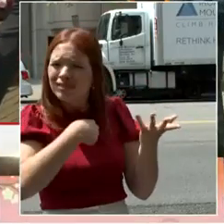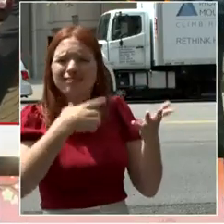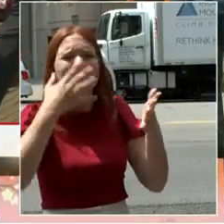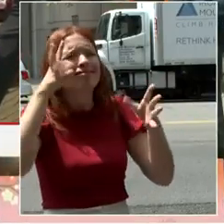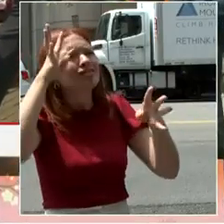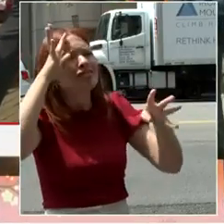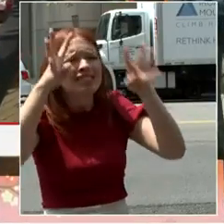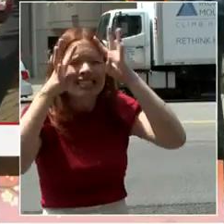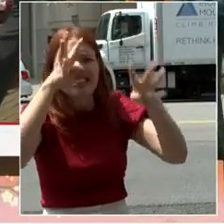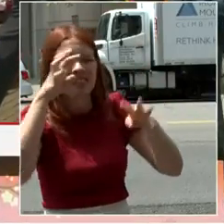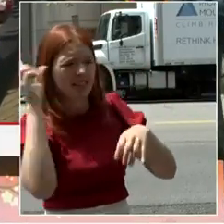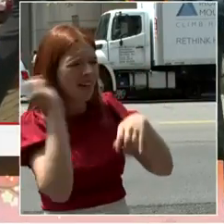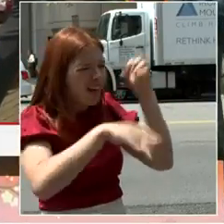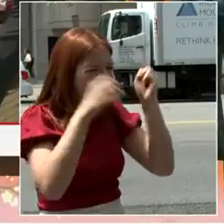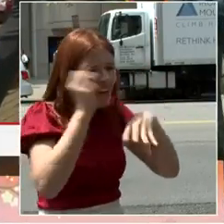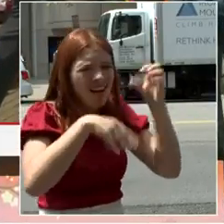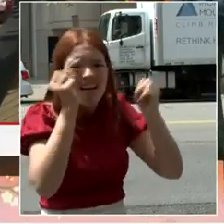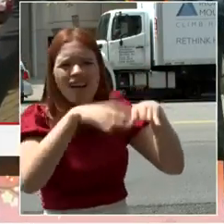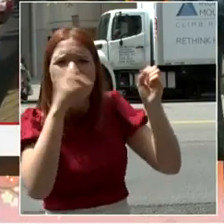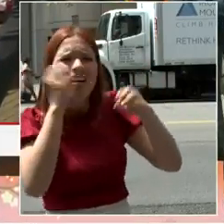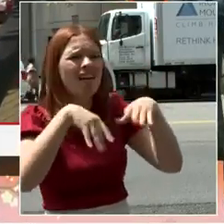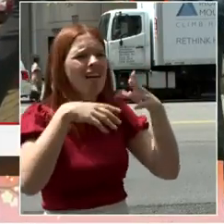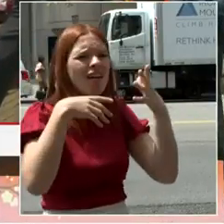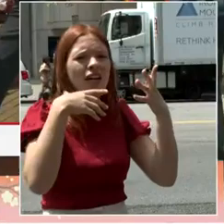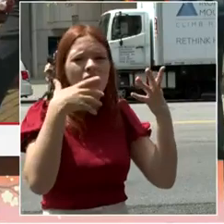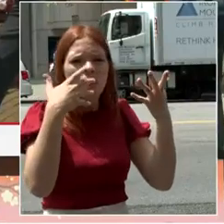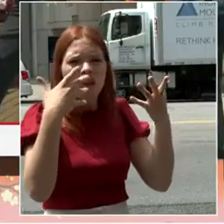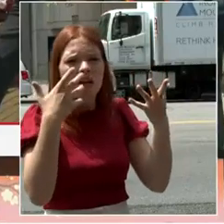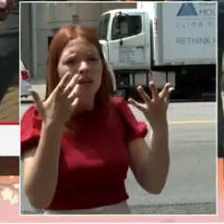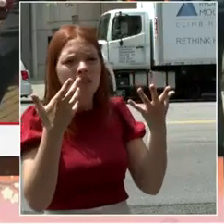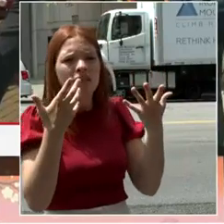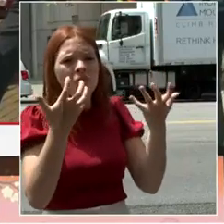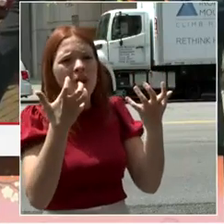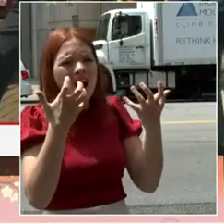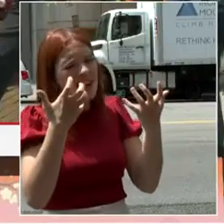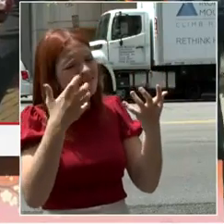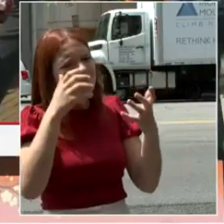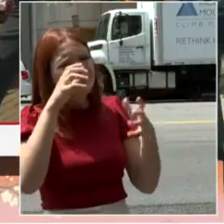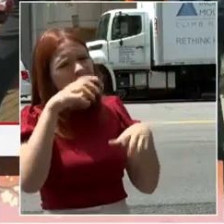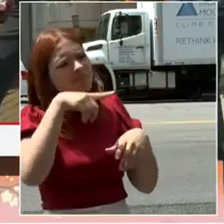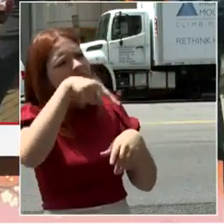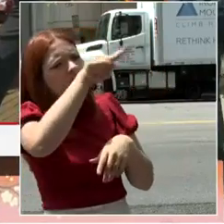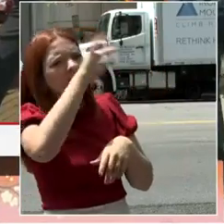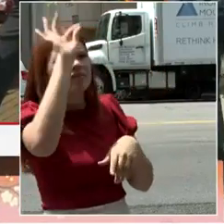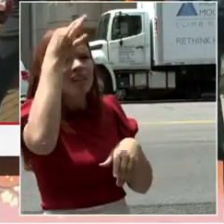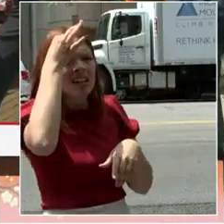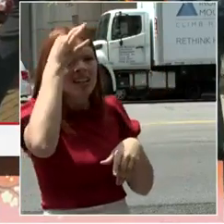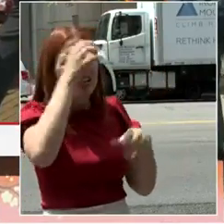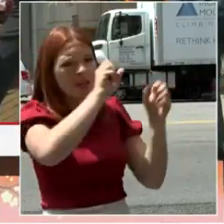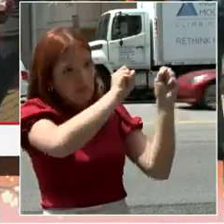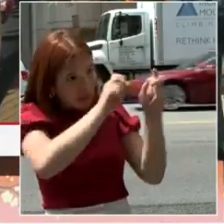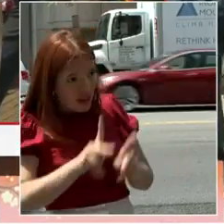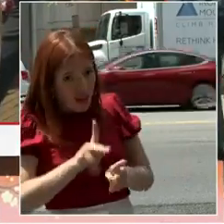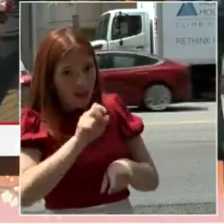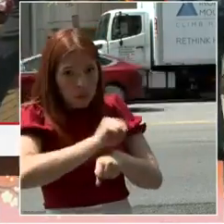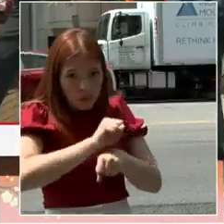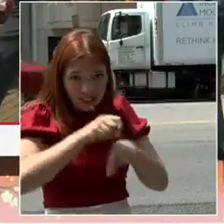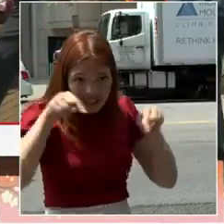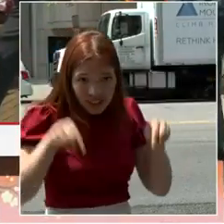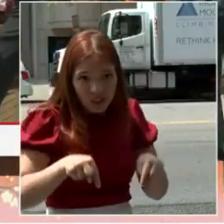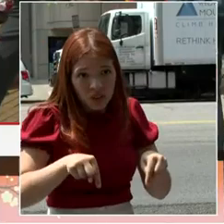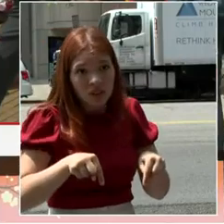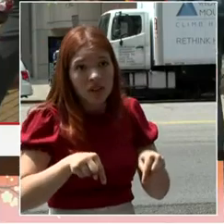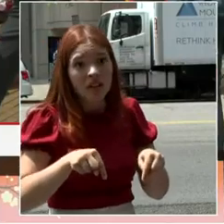of course, we want to get our federal workers back. But we acknowledge that there aren't going to be as many as were here before.